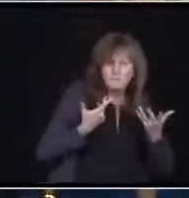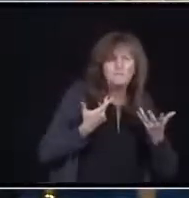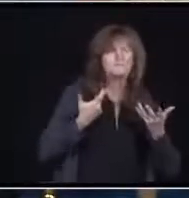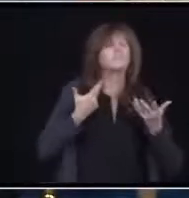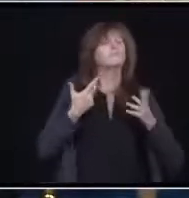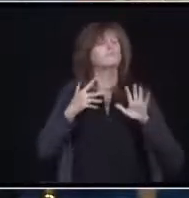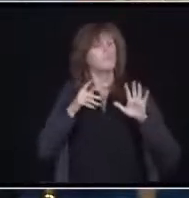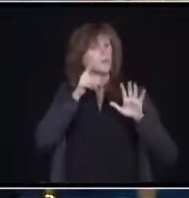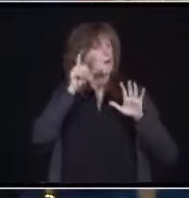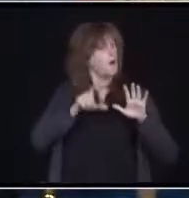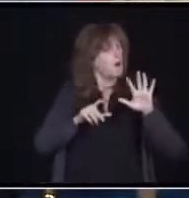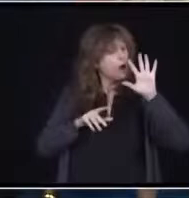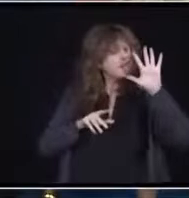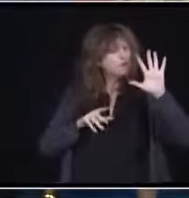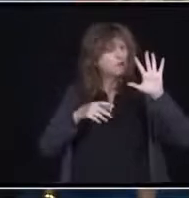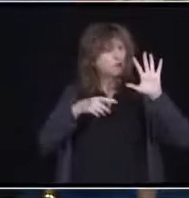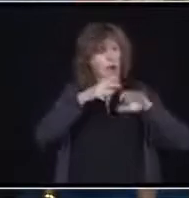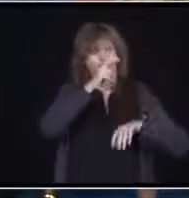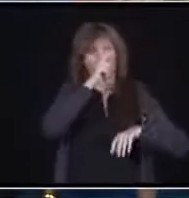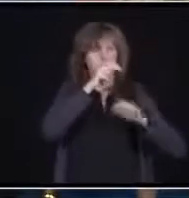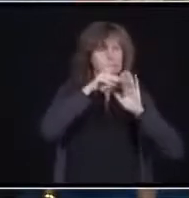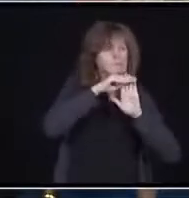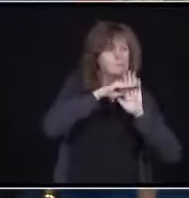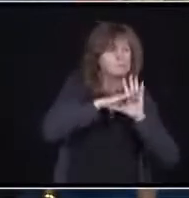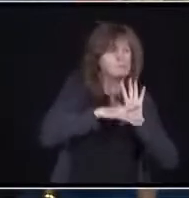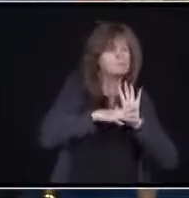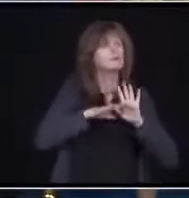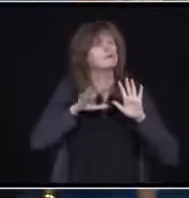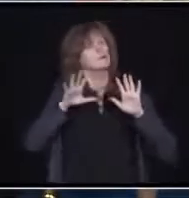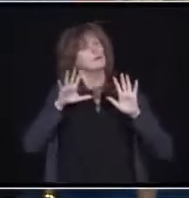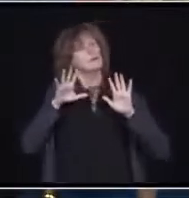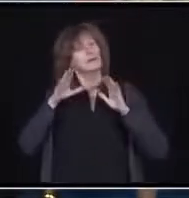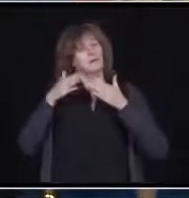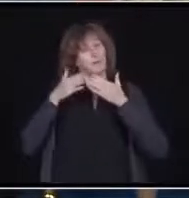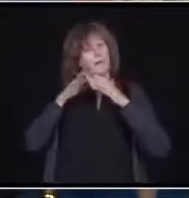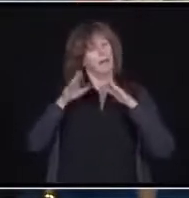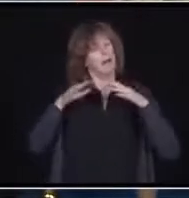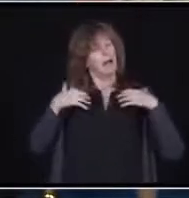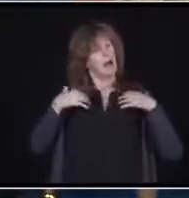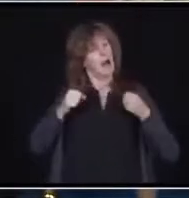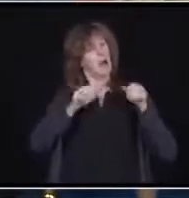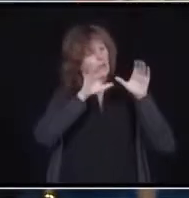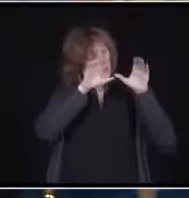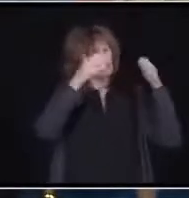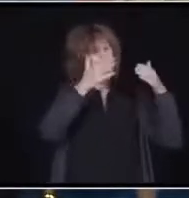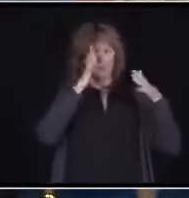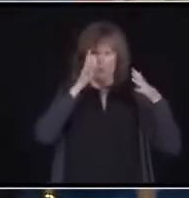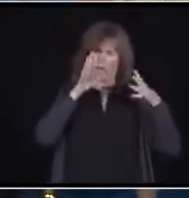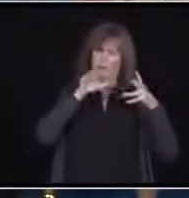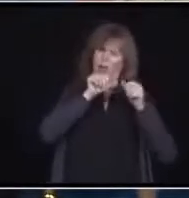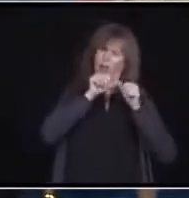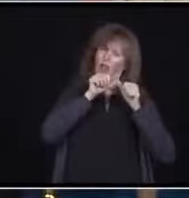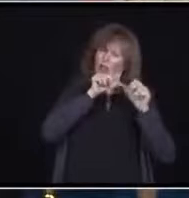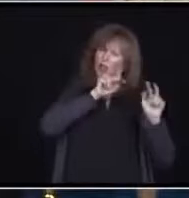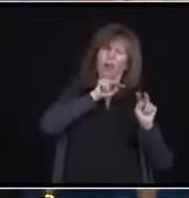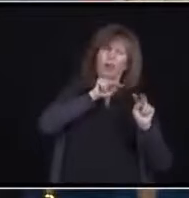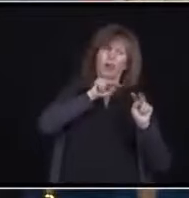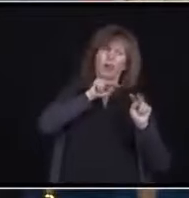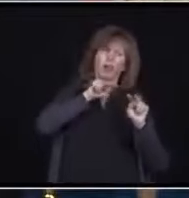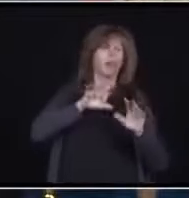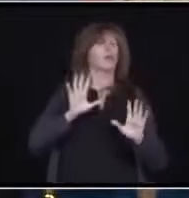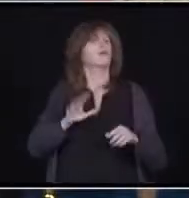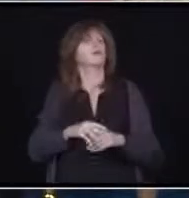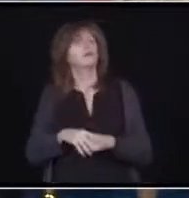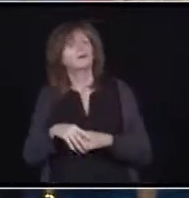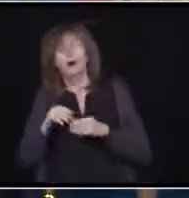high on a temporary basis. So our public health measures team continues to monitor, as the Minister said, the number of cases. How does that